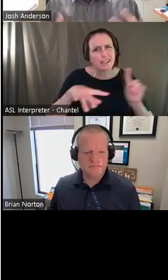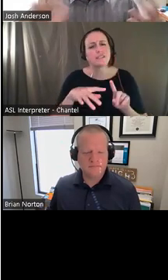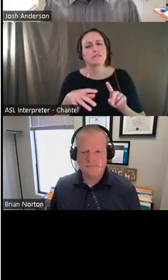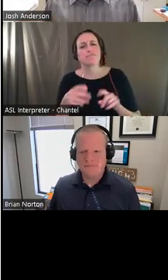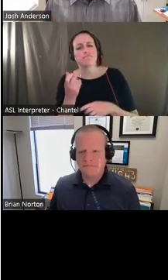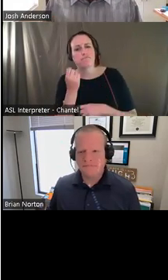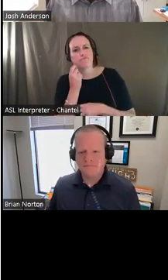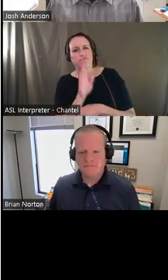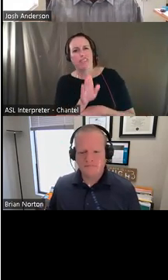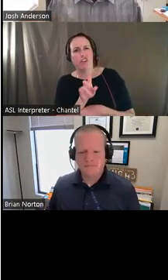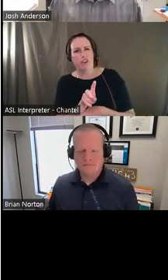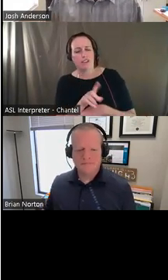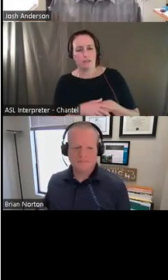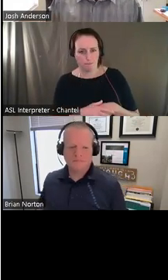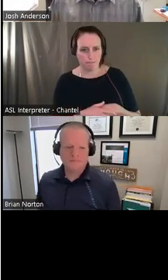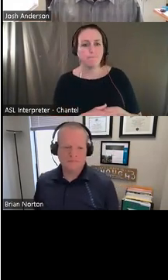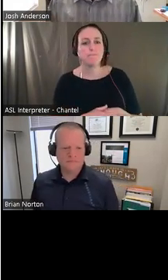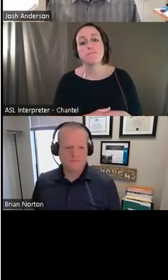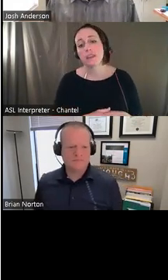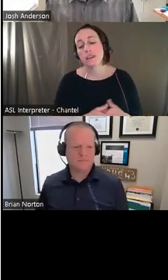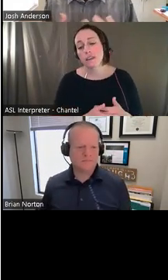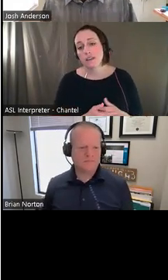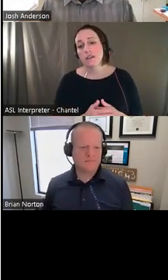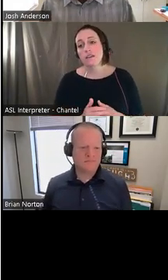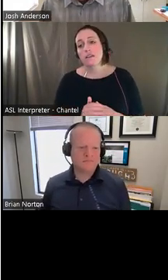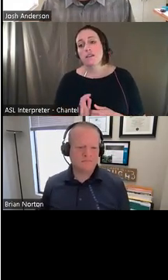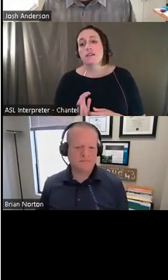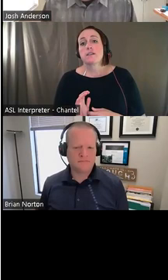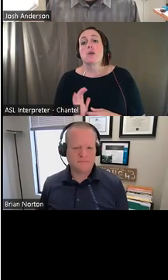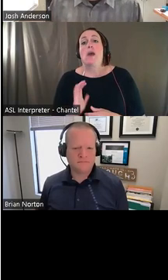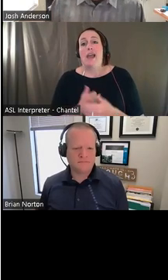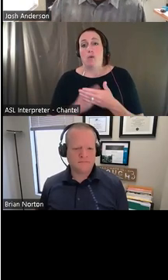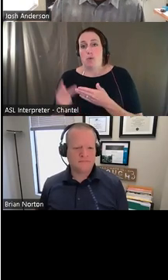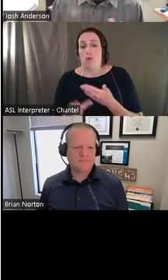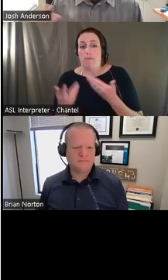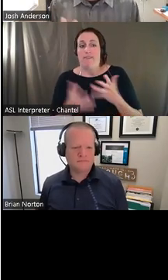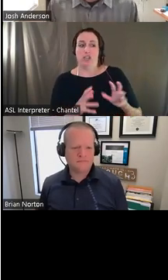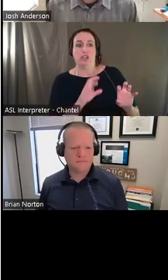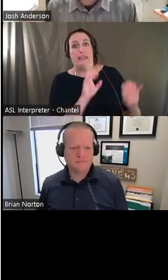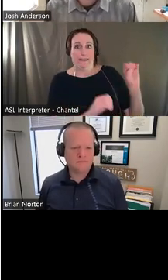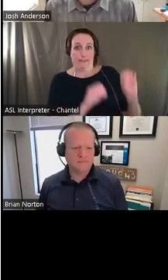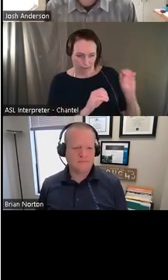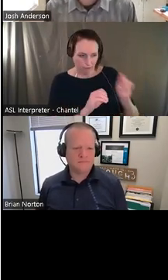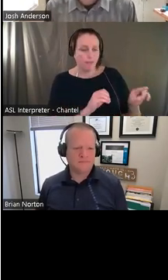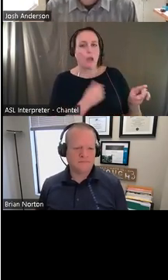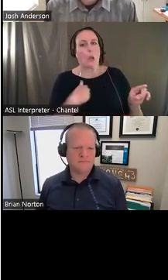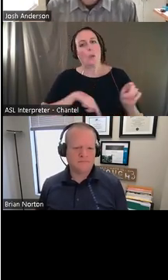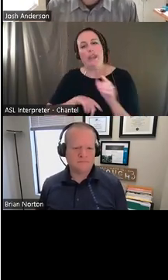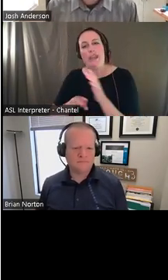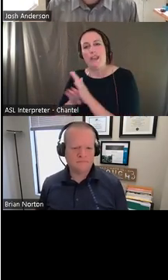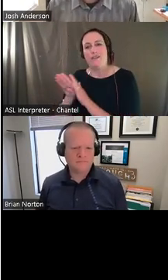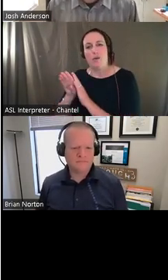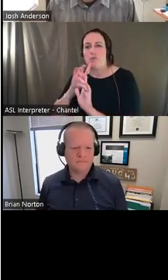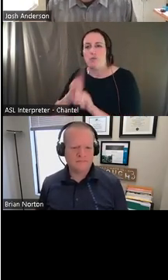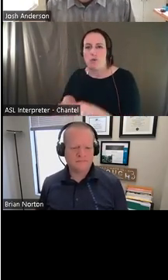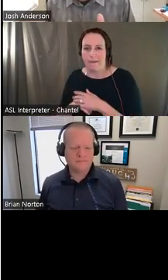least in our program. And I, and I think most it comes writing a report and in the report is all of the information kind of gathered